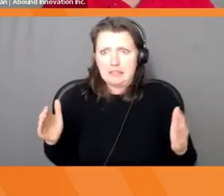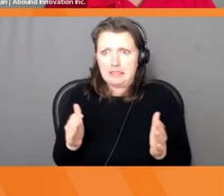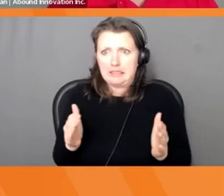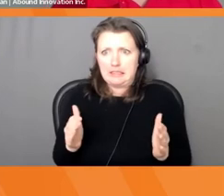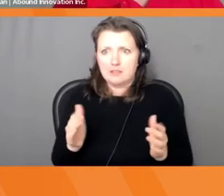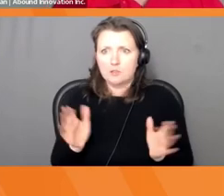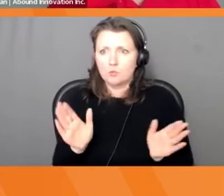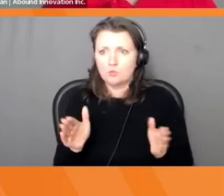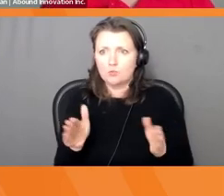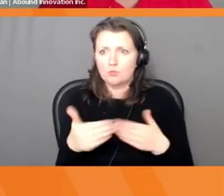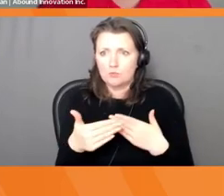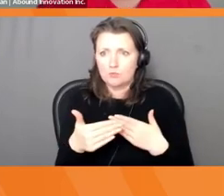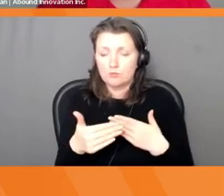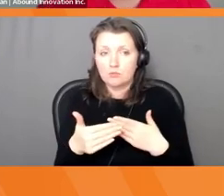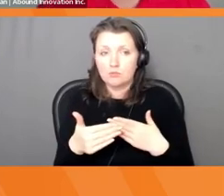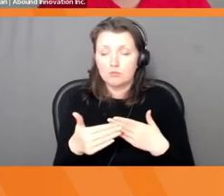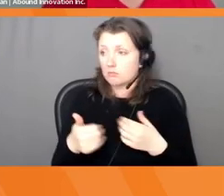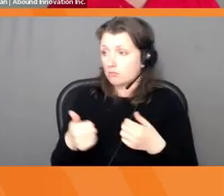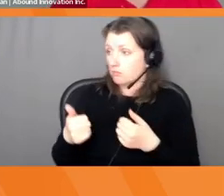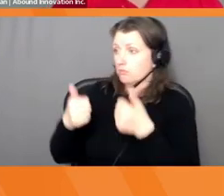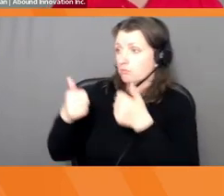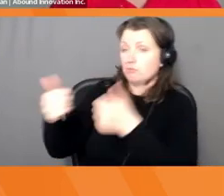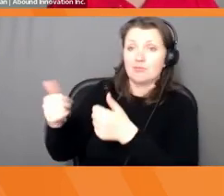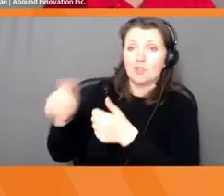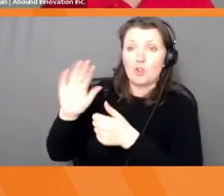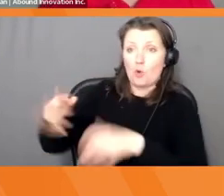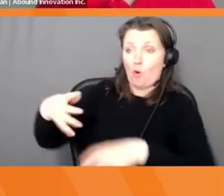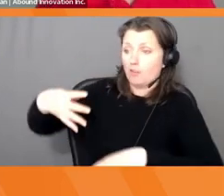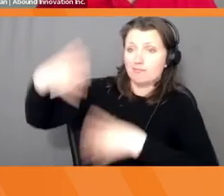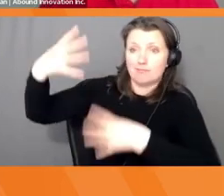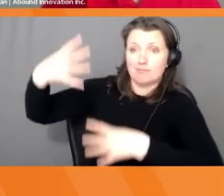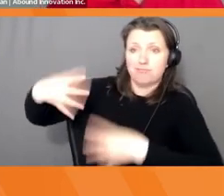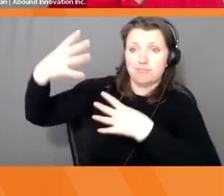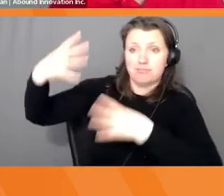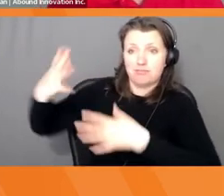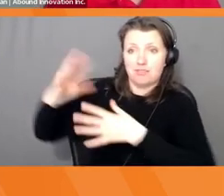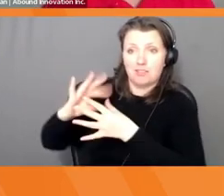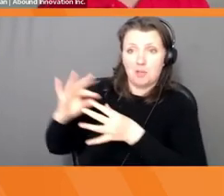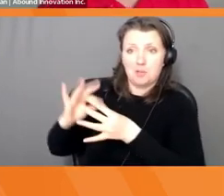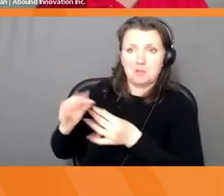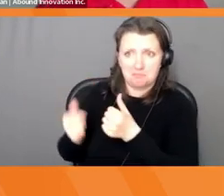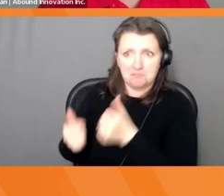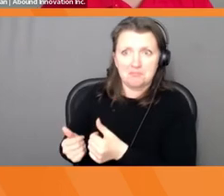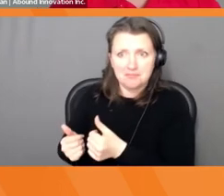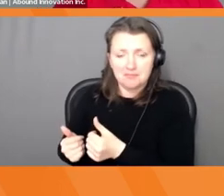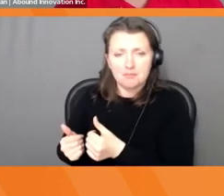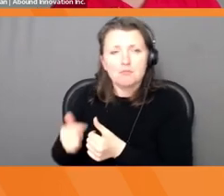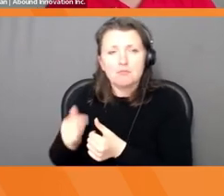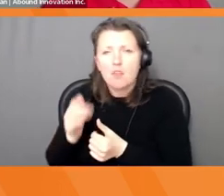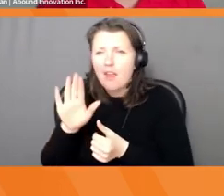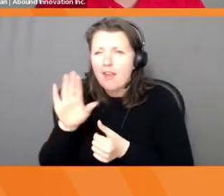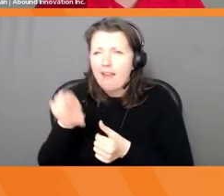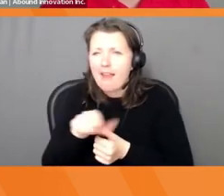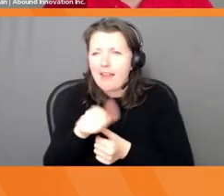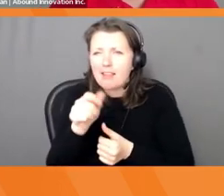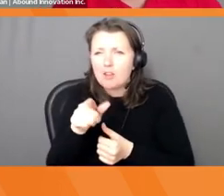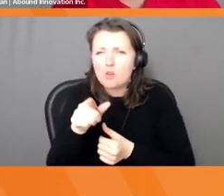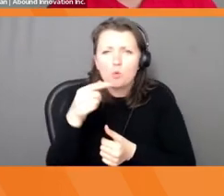Excellent. Okay. These are great observations. Is there anything else you're curious about in the room that you see? Like